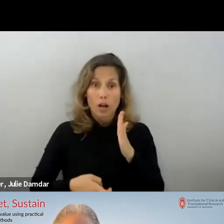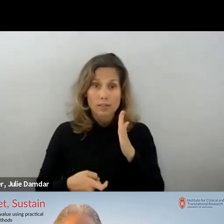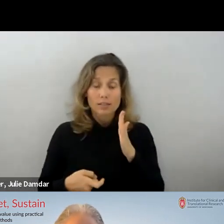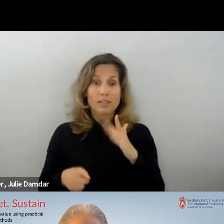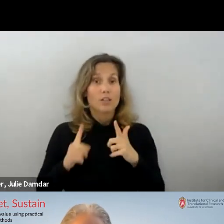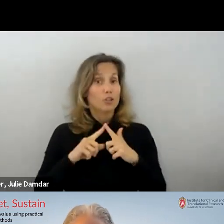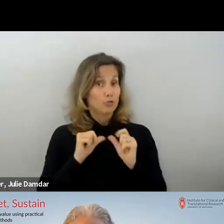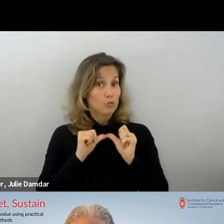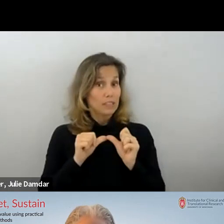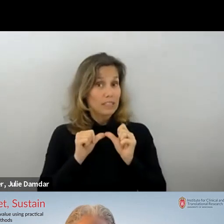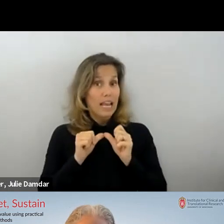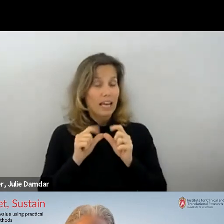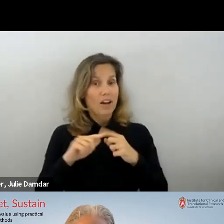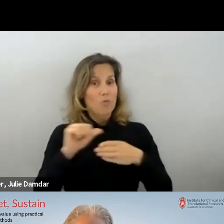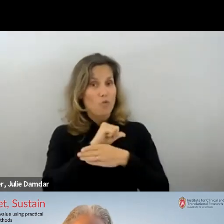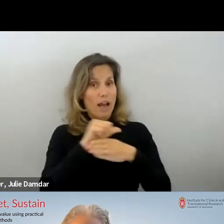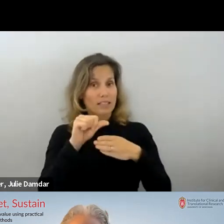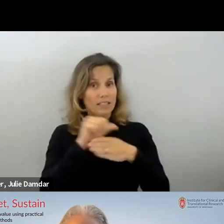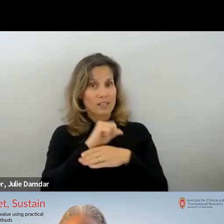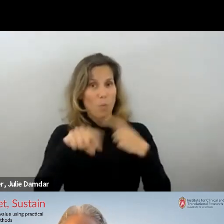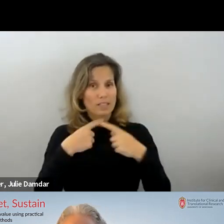a practice once it's implemented.